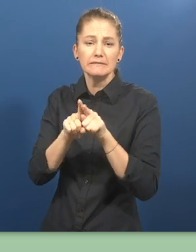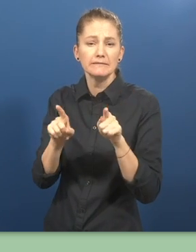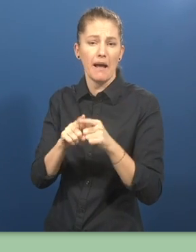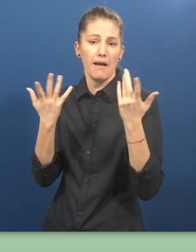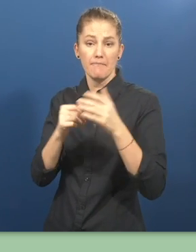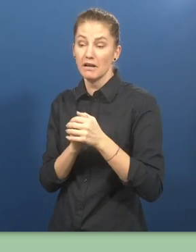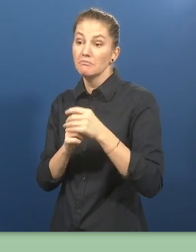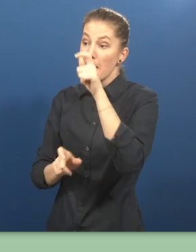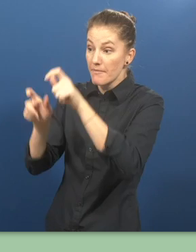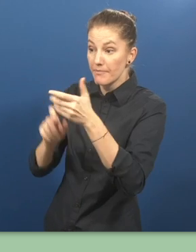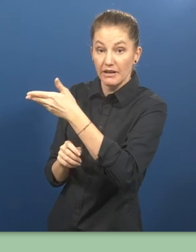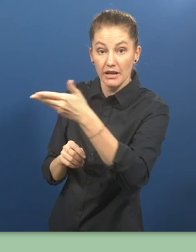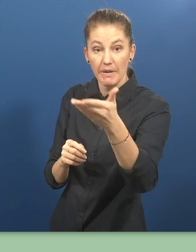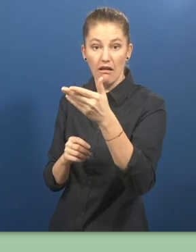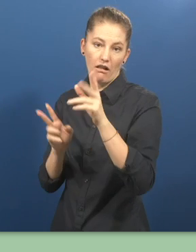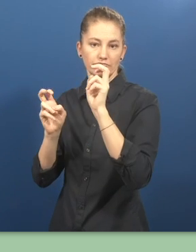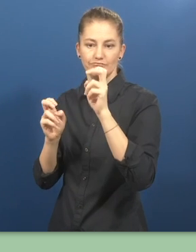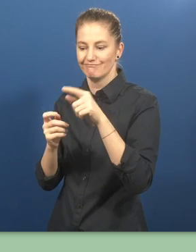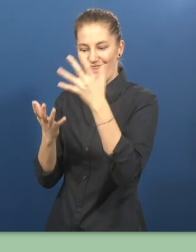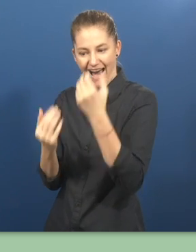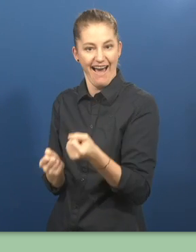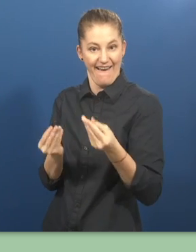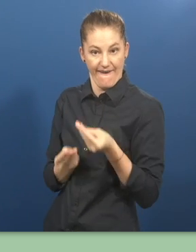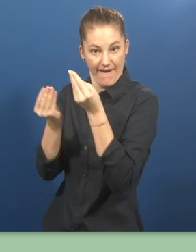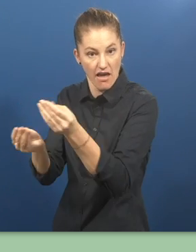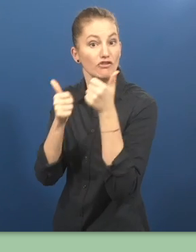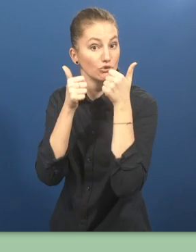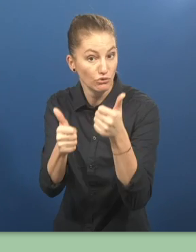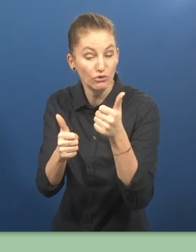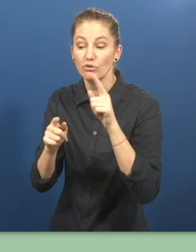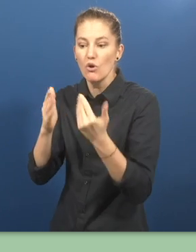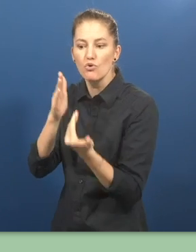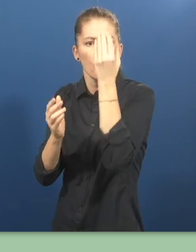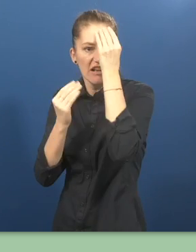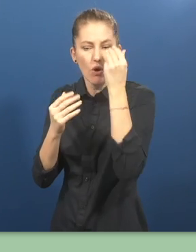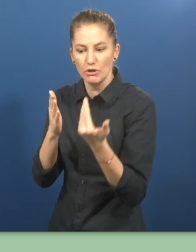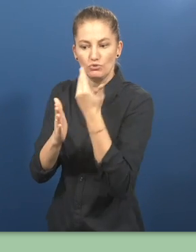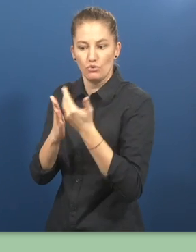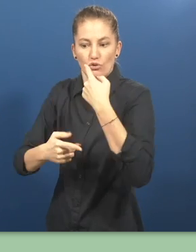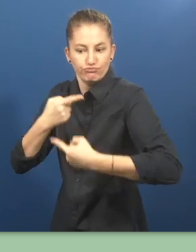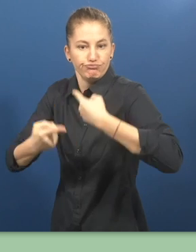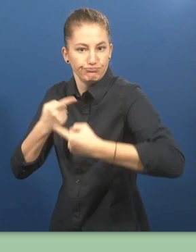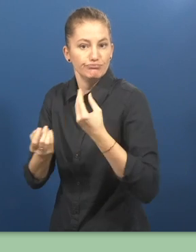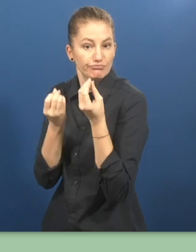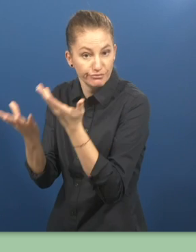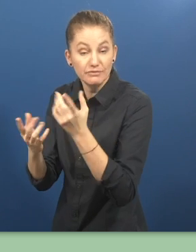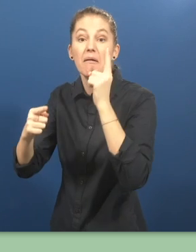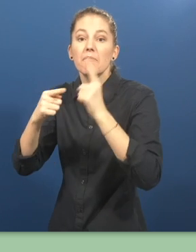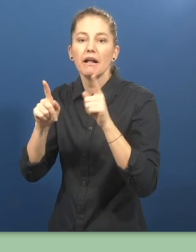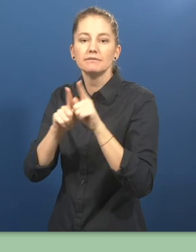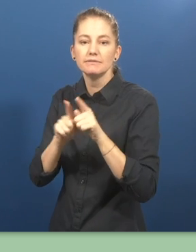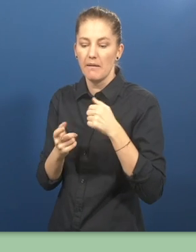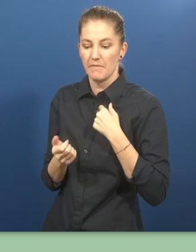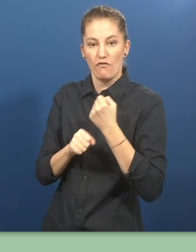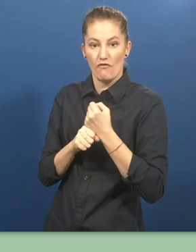to not only access up-to-date information on disabilities, but also add client information, plan for rehabilitation